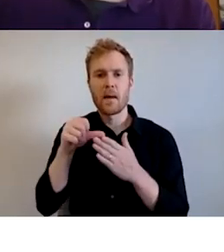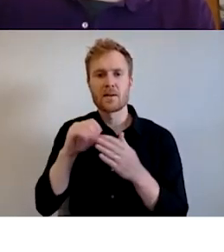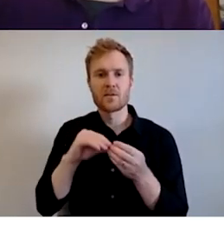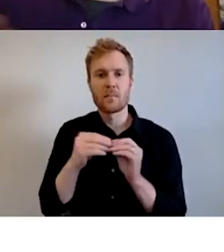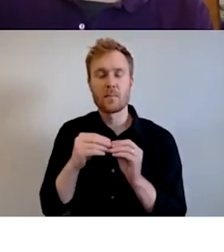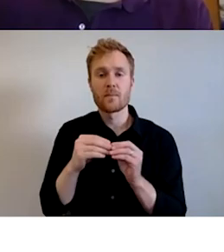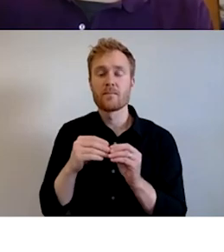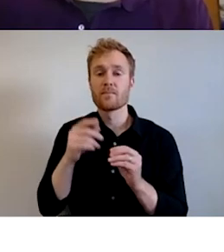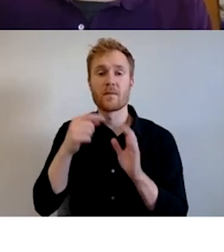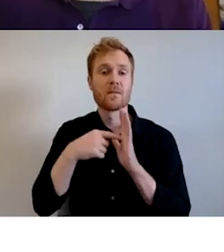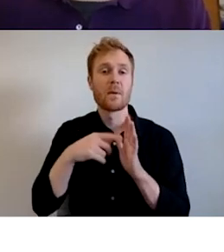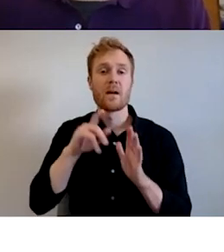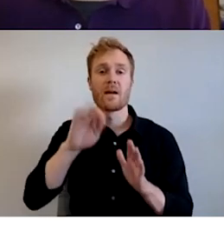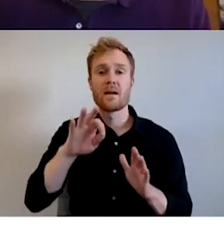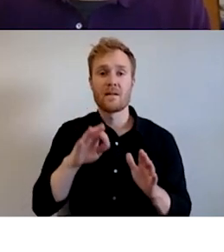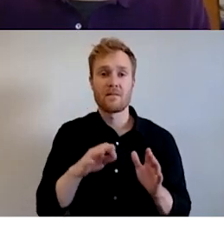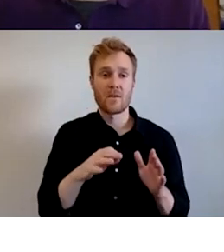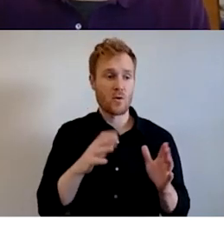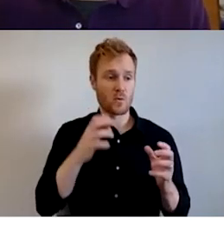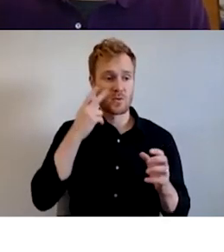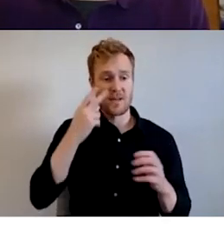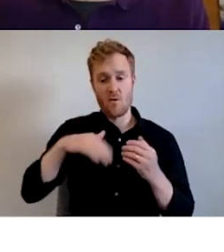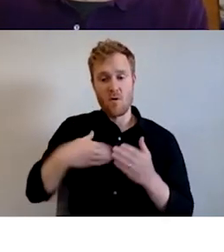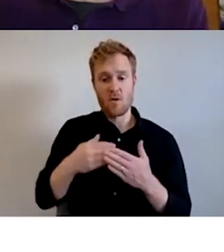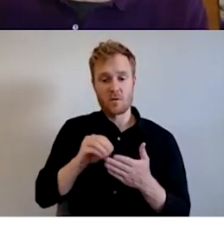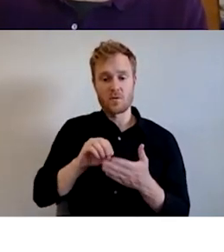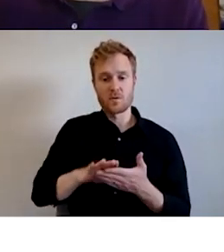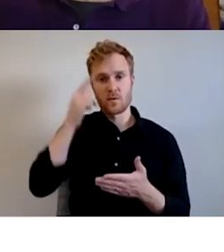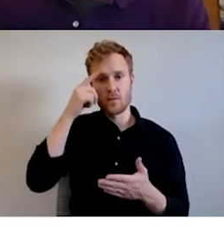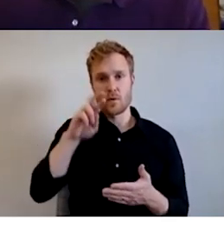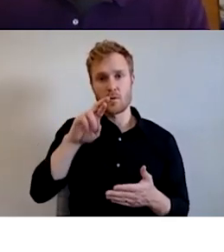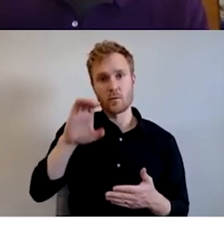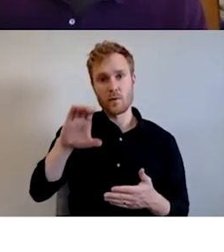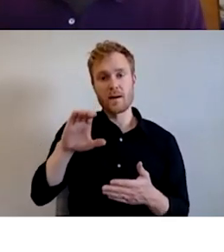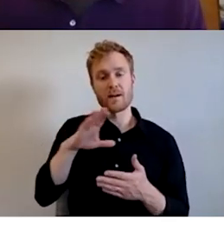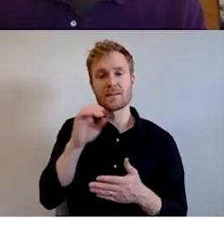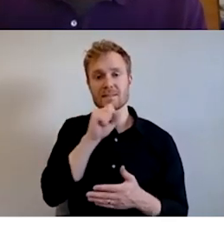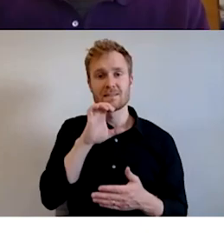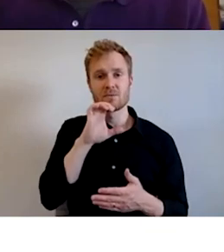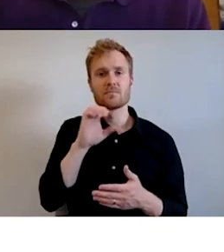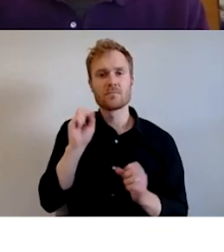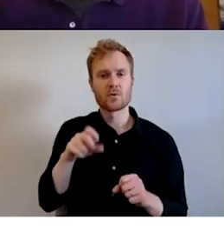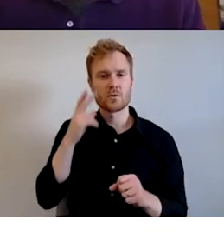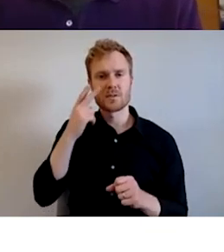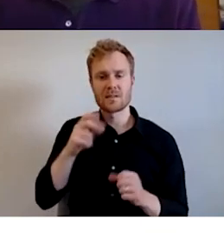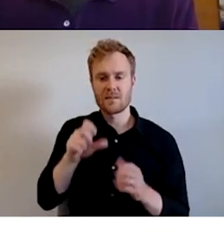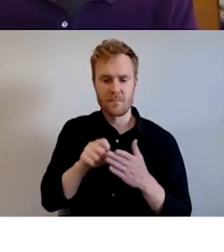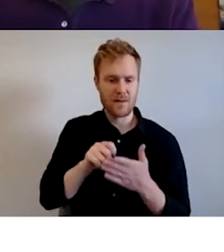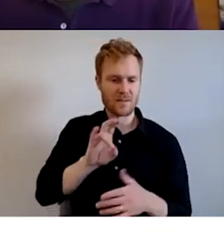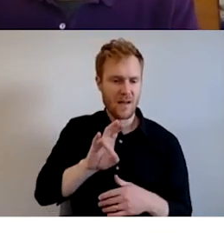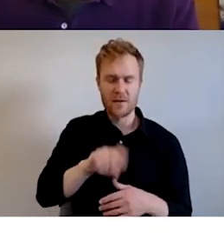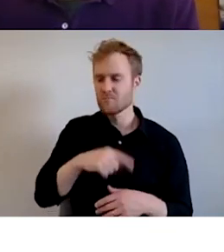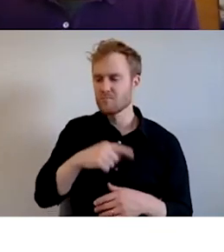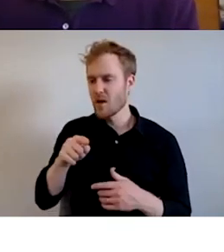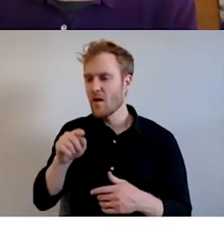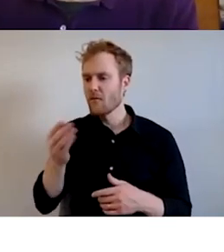and you wanted to see all the notes on rec and senior centers, you'd have the opportunity to look at, you know, pages seven and 14 and 26. Um, in some